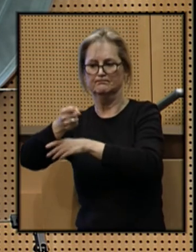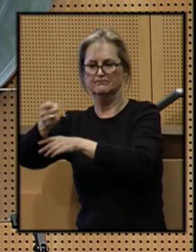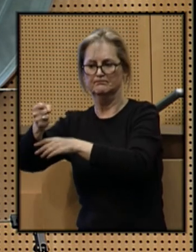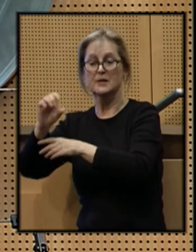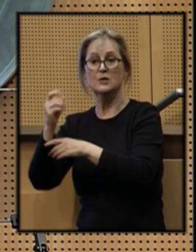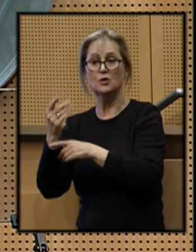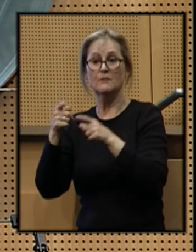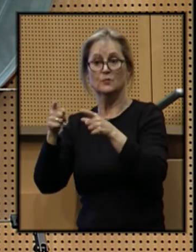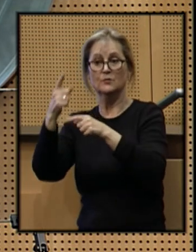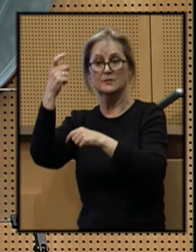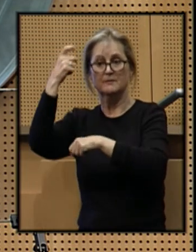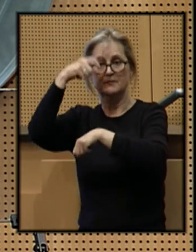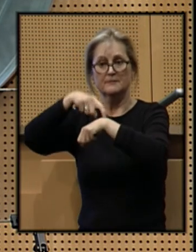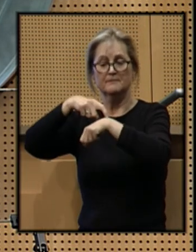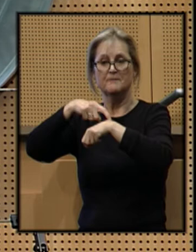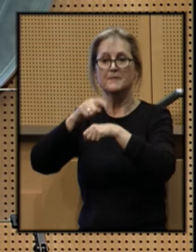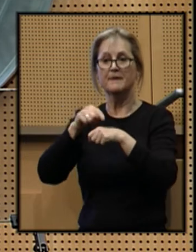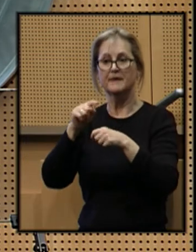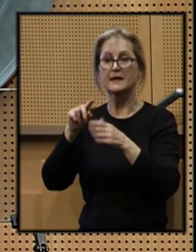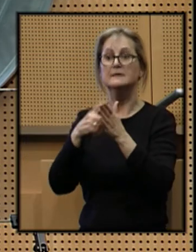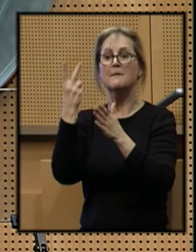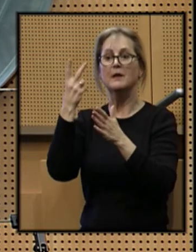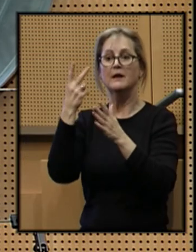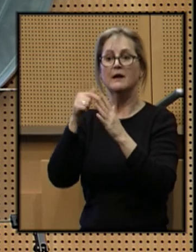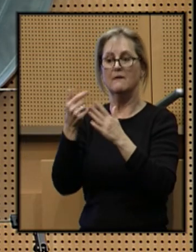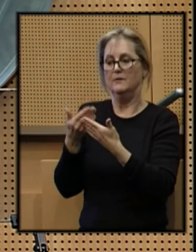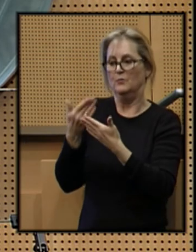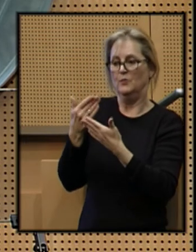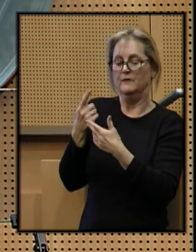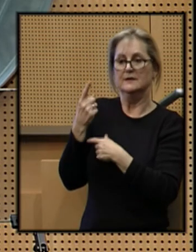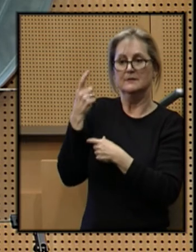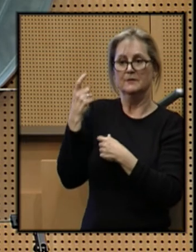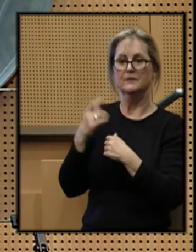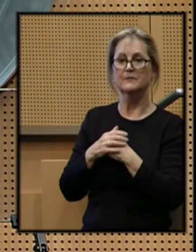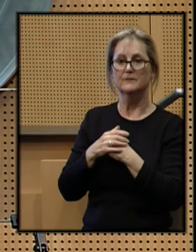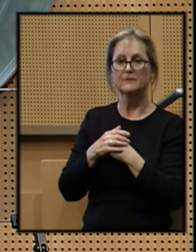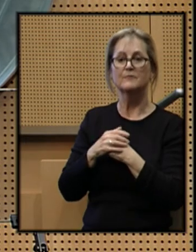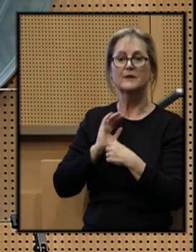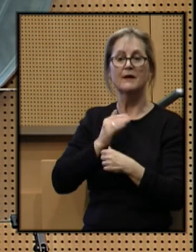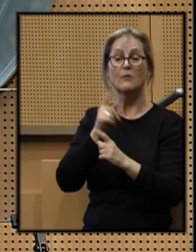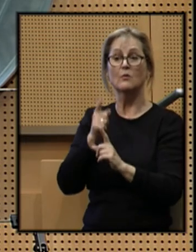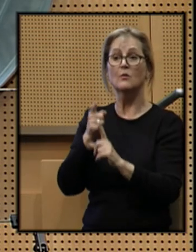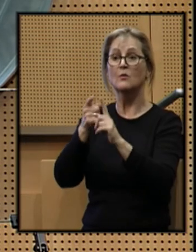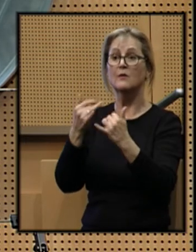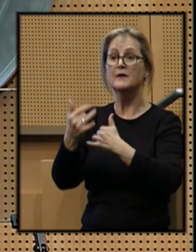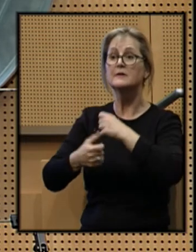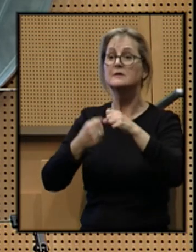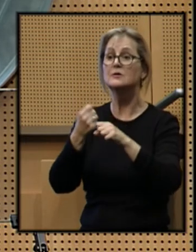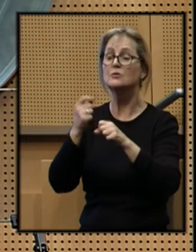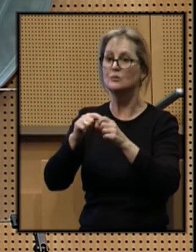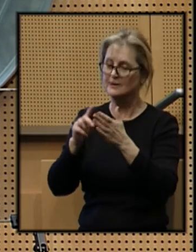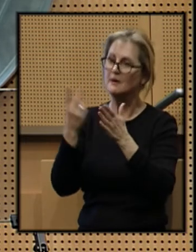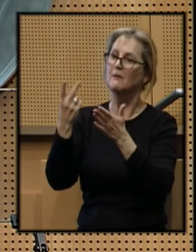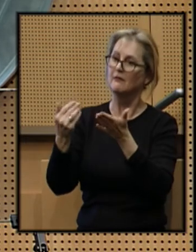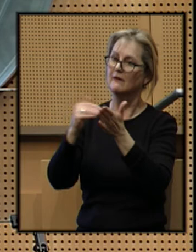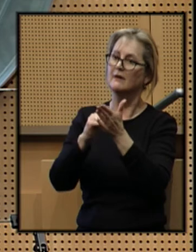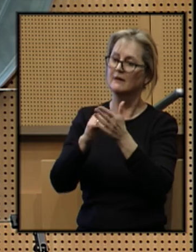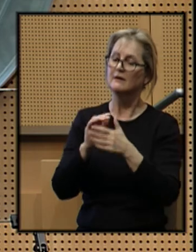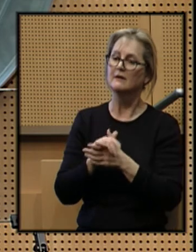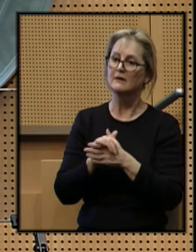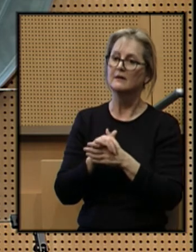jobs during the summer. A doubling of the previous summer. Our goal this year is to double it again.